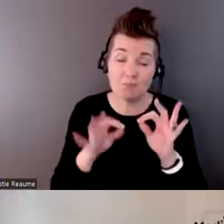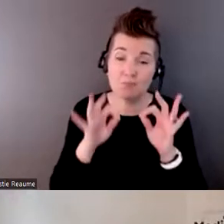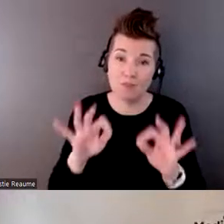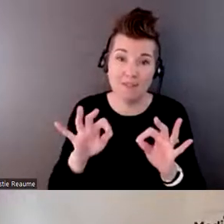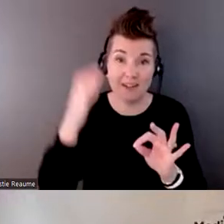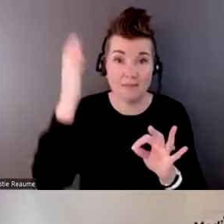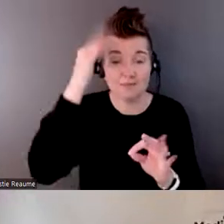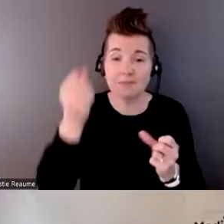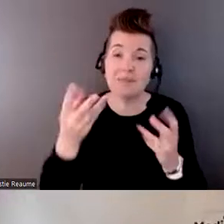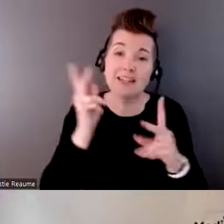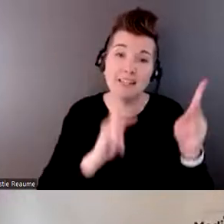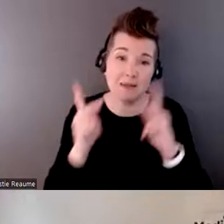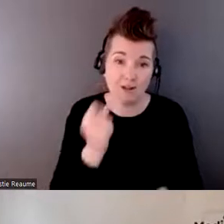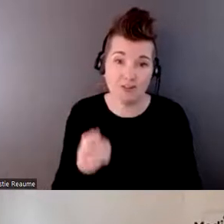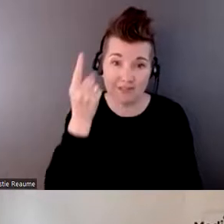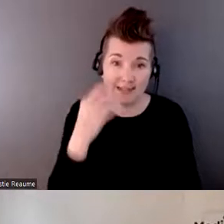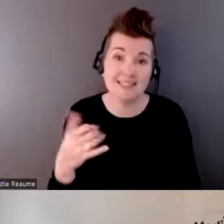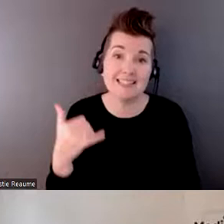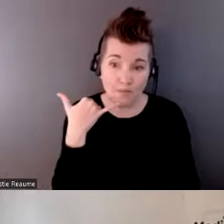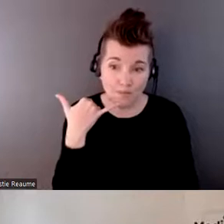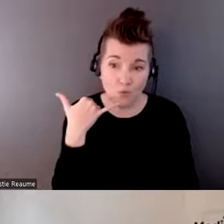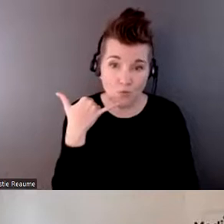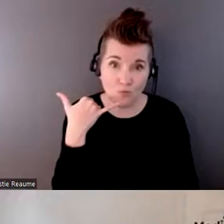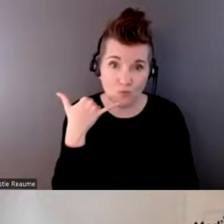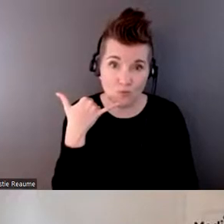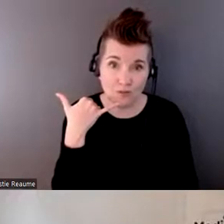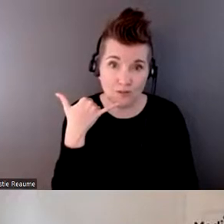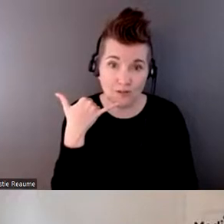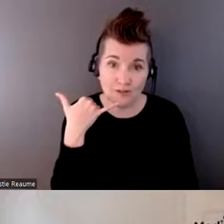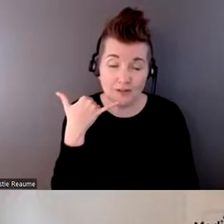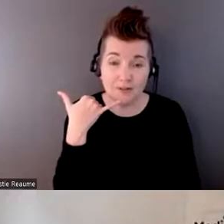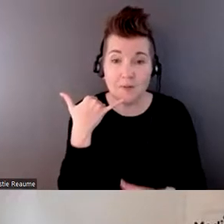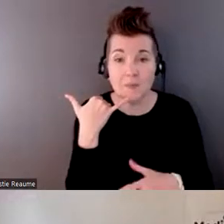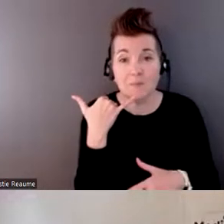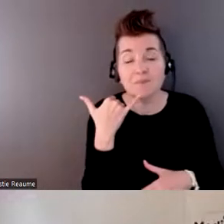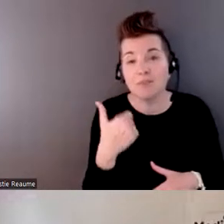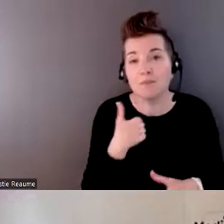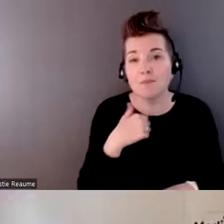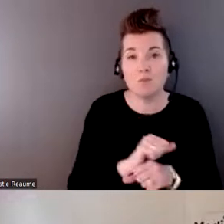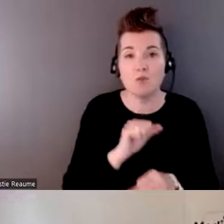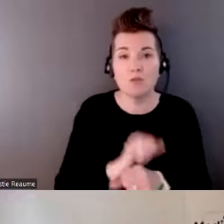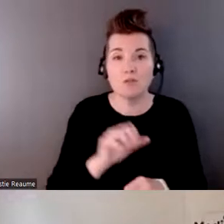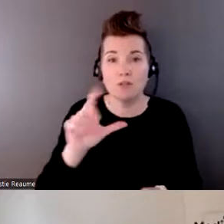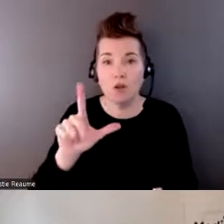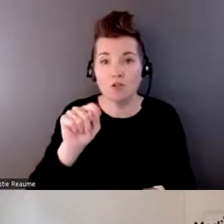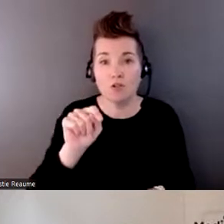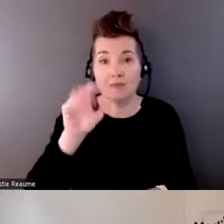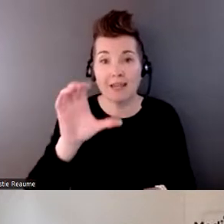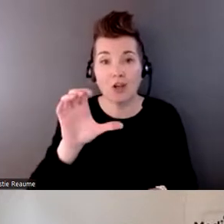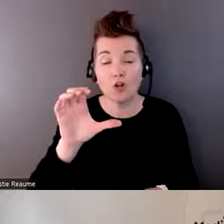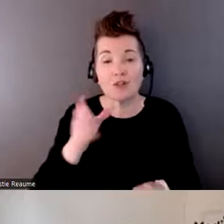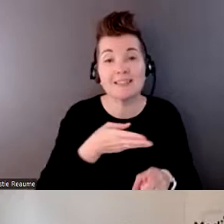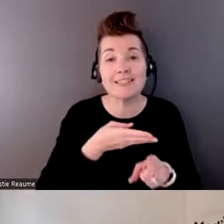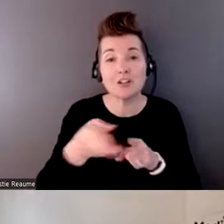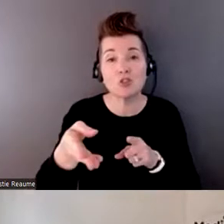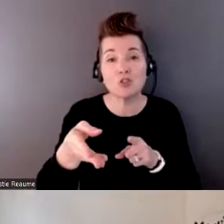relate to that. And it's just something to consider. I I've been in the long-term care sector. It's difficult at